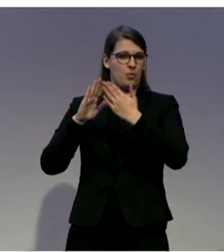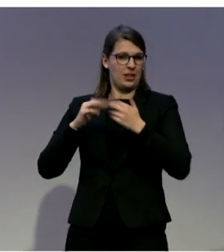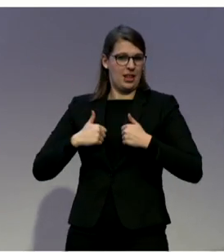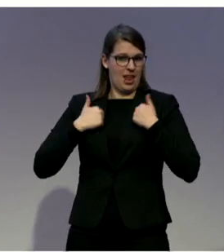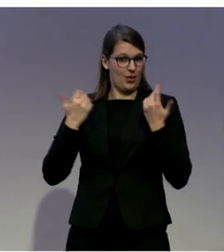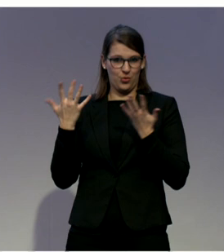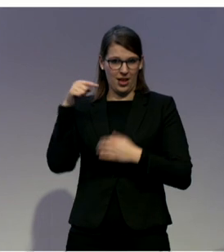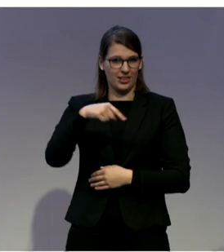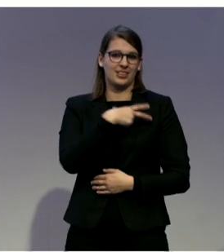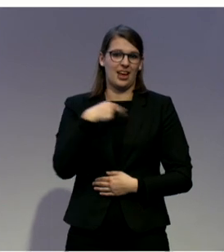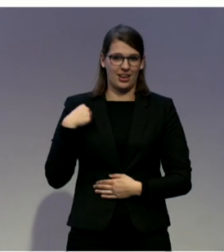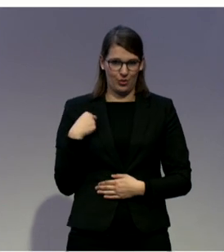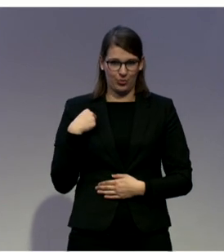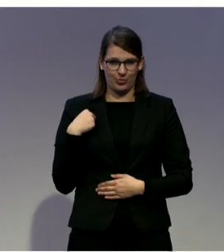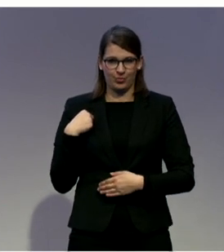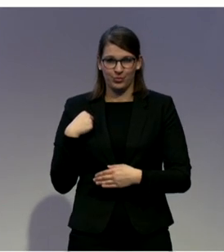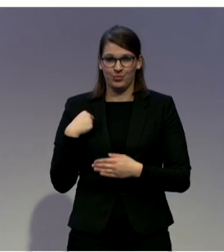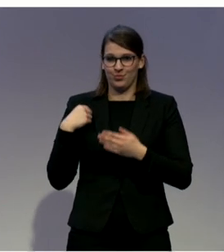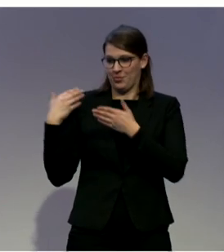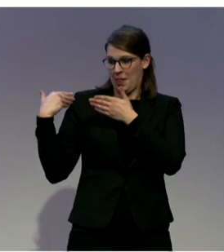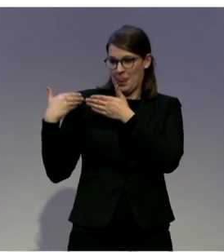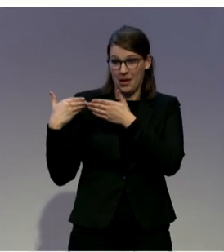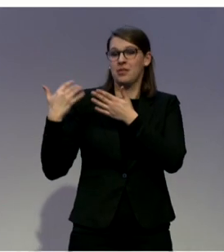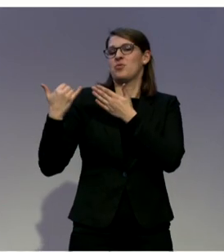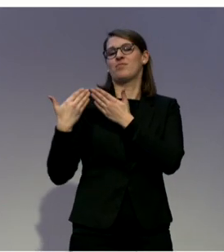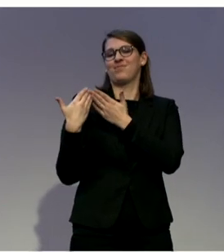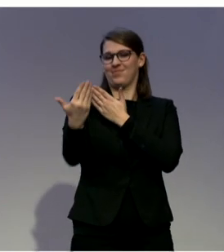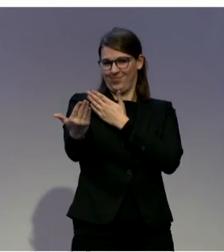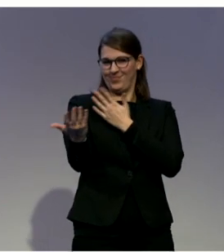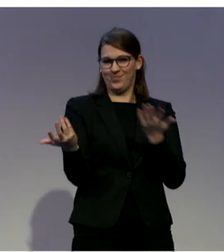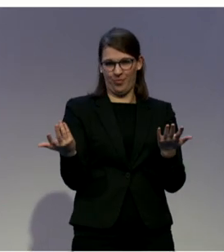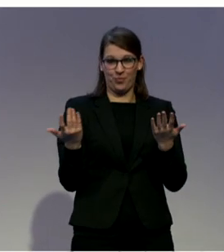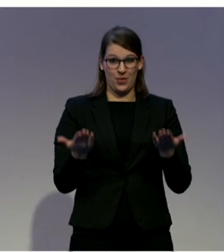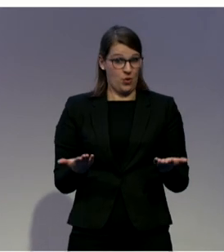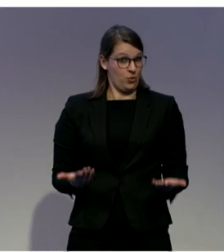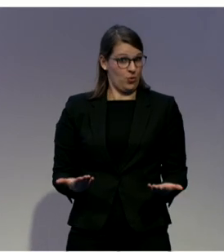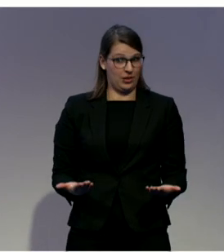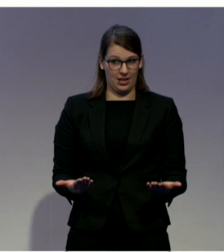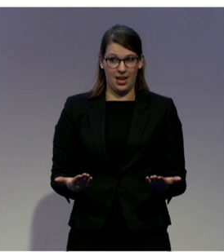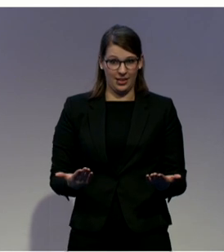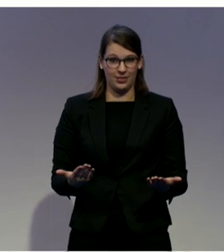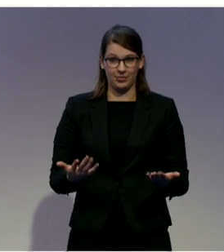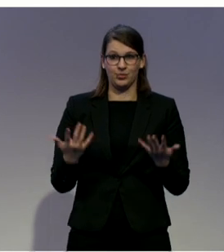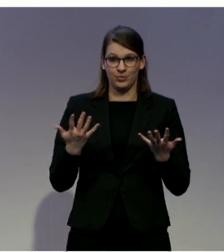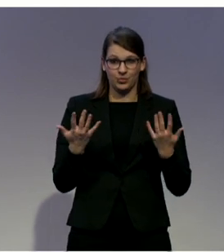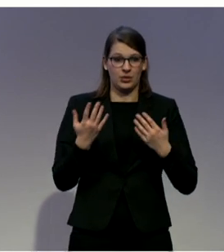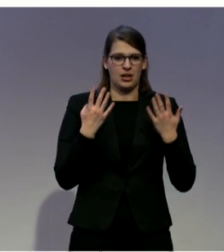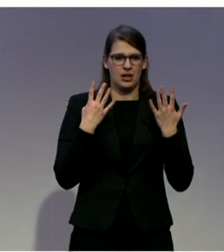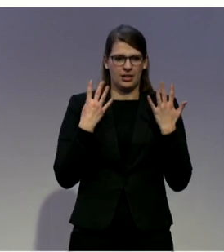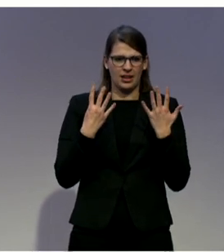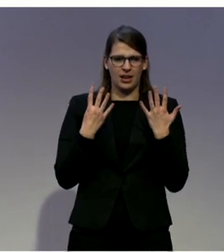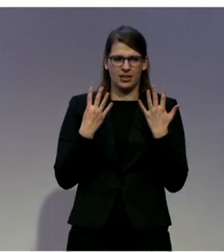provided ever since. Today, we have 91 beneficiaries in 21